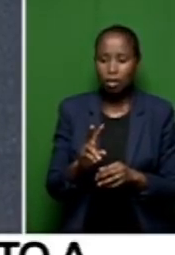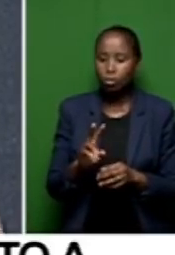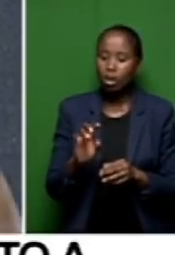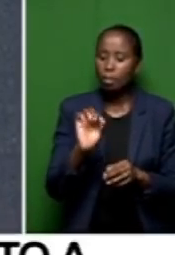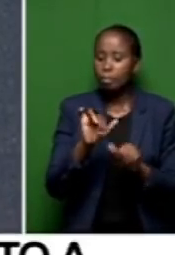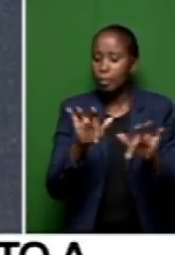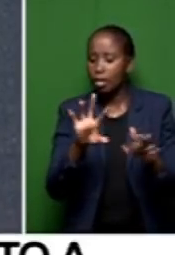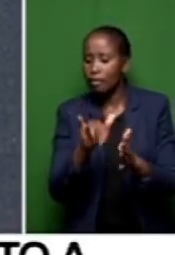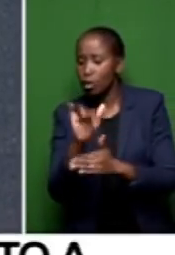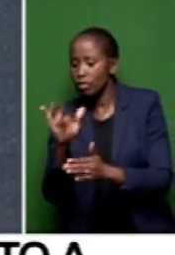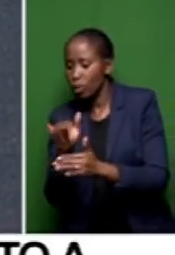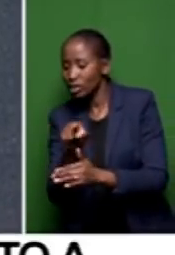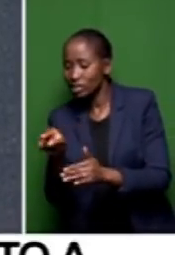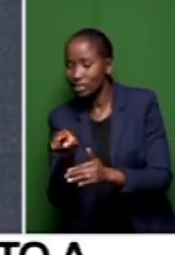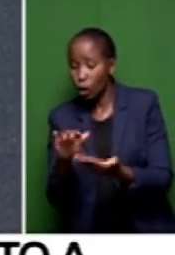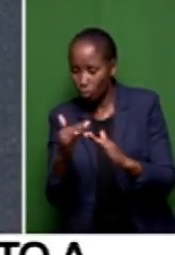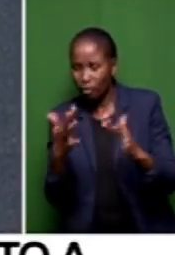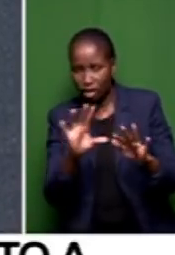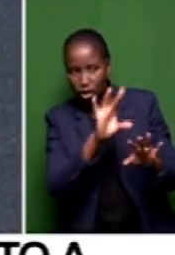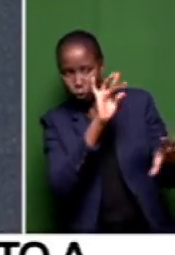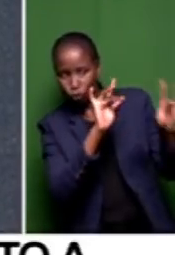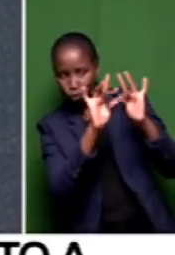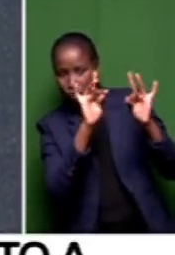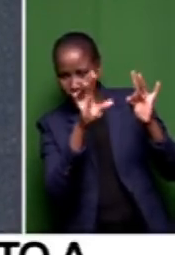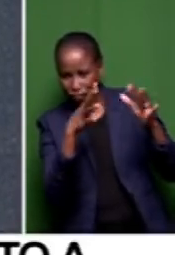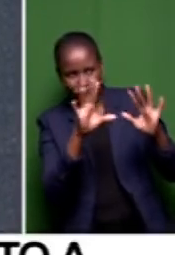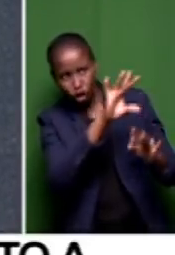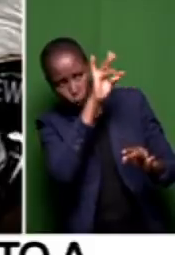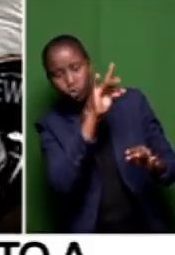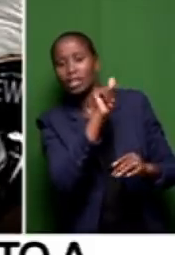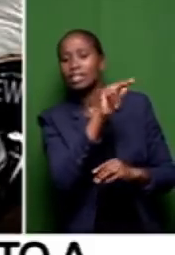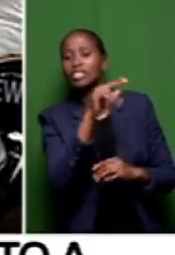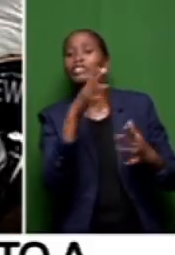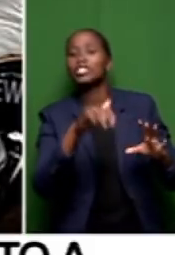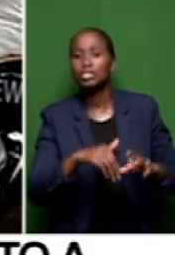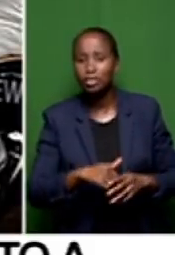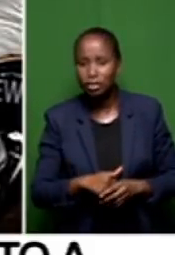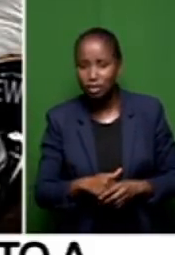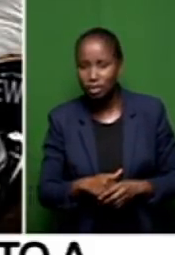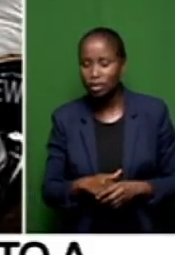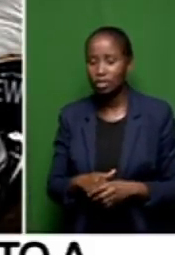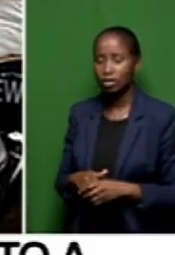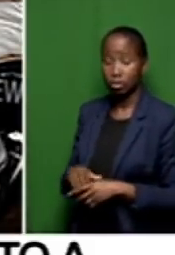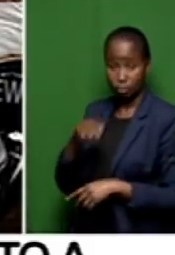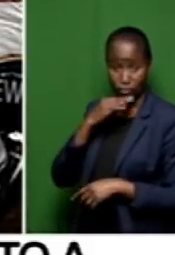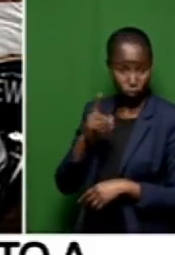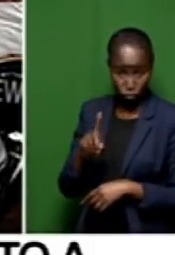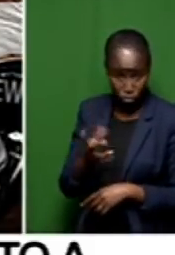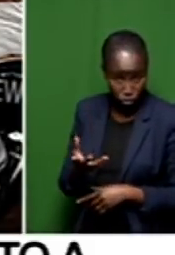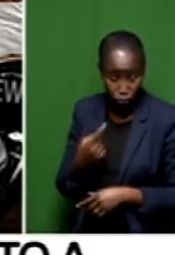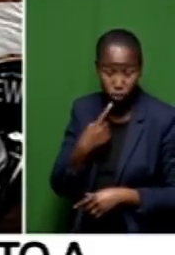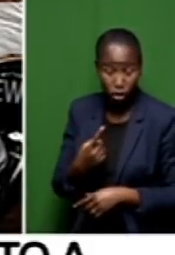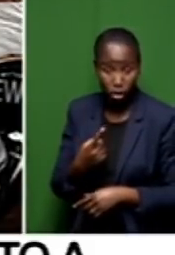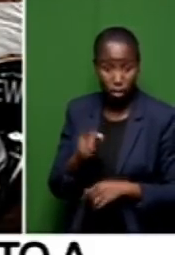and it has been their choice to go for ANC. So what are you saying? The residents of Buffalo City